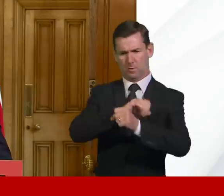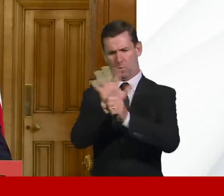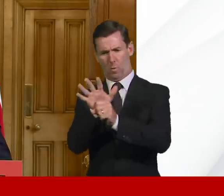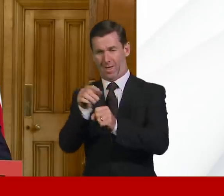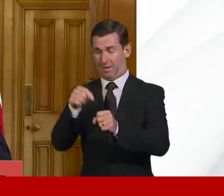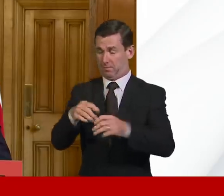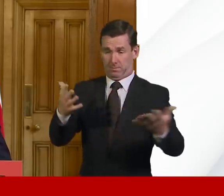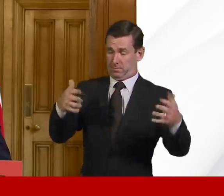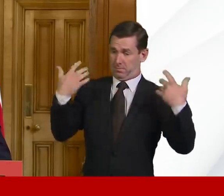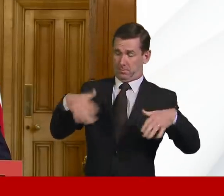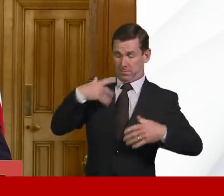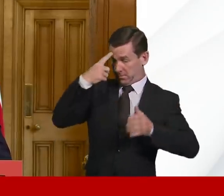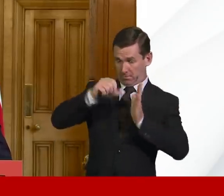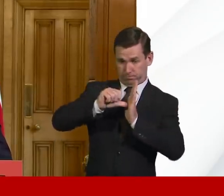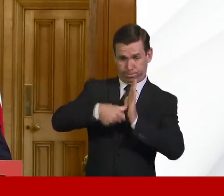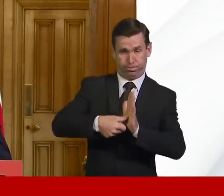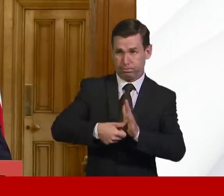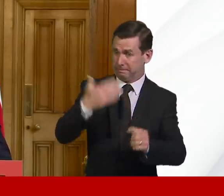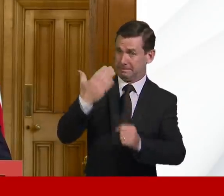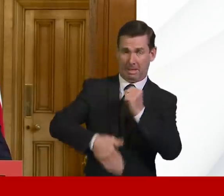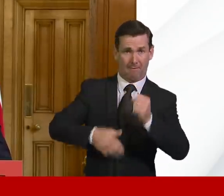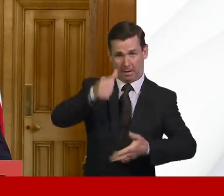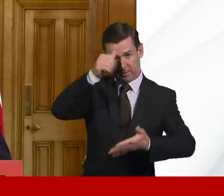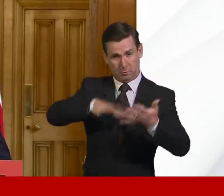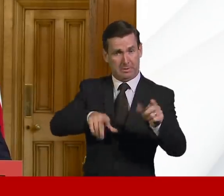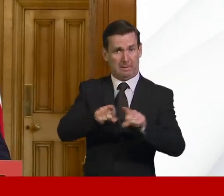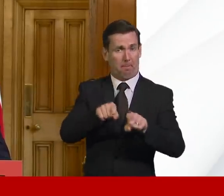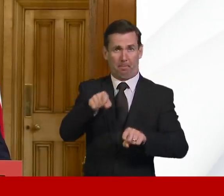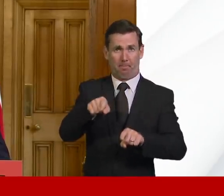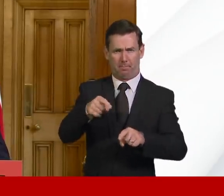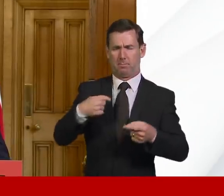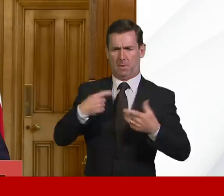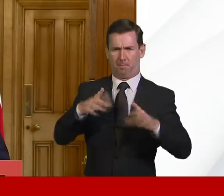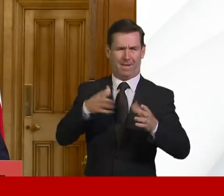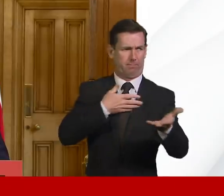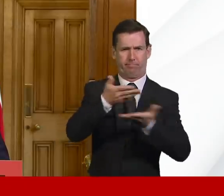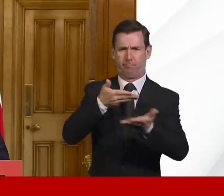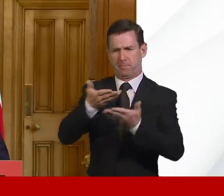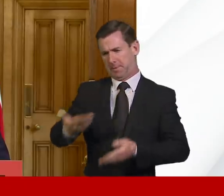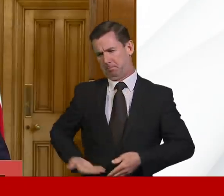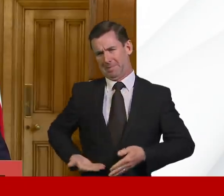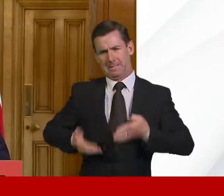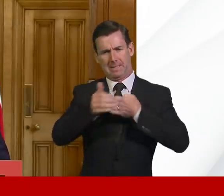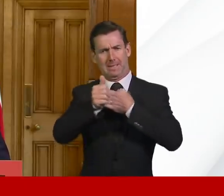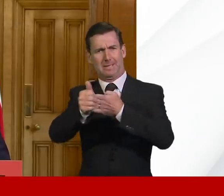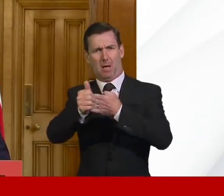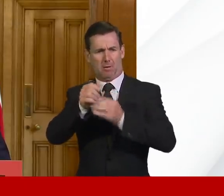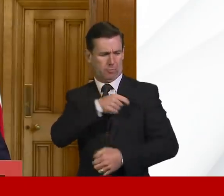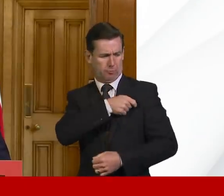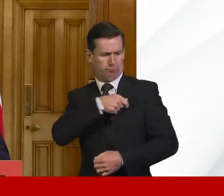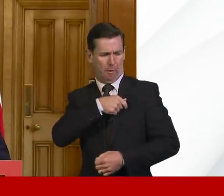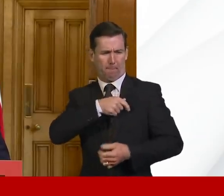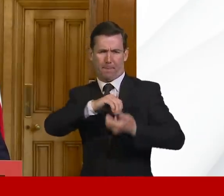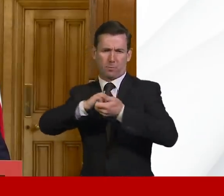unprecedented challenge. Speaking with business leaders and representative organisations every day, I appreciate